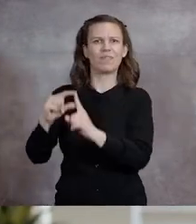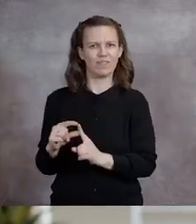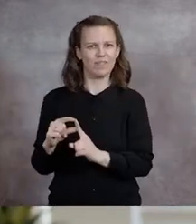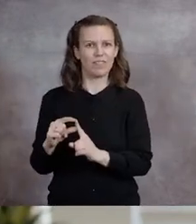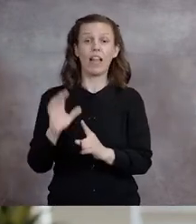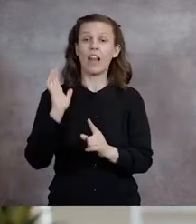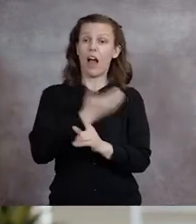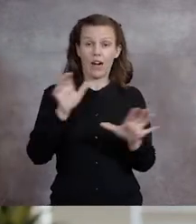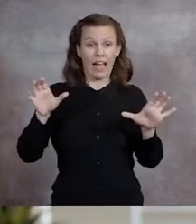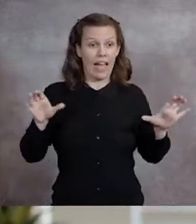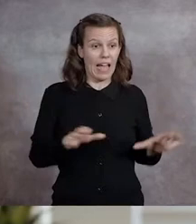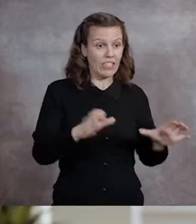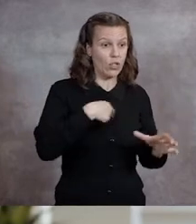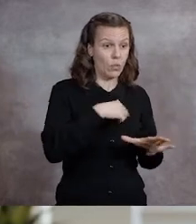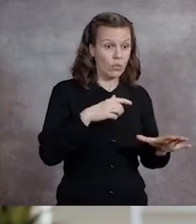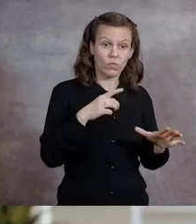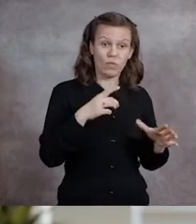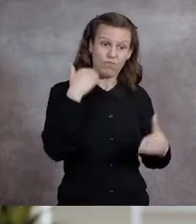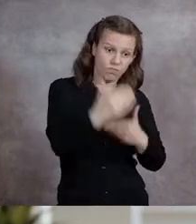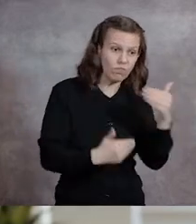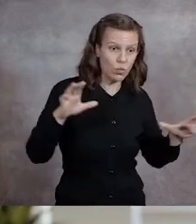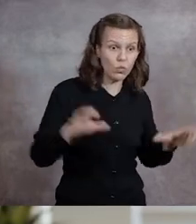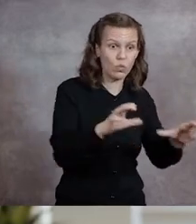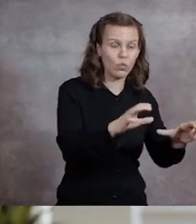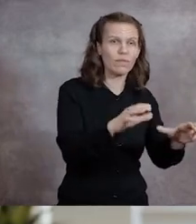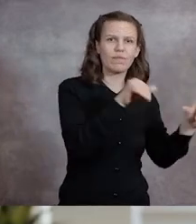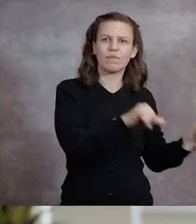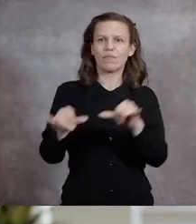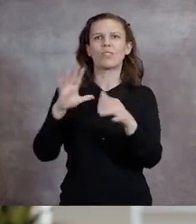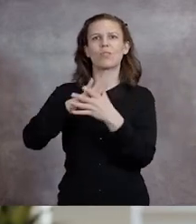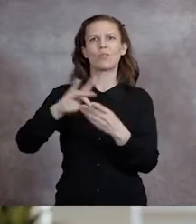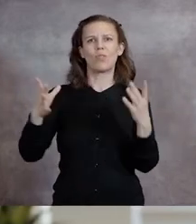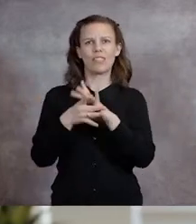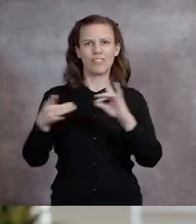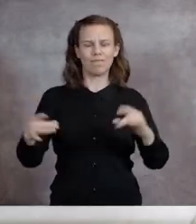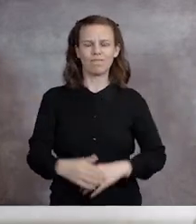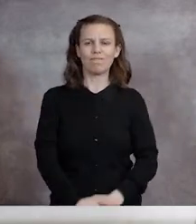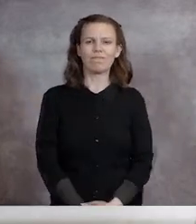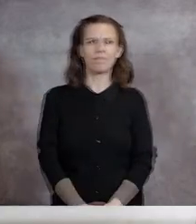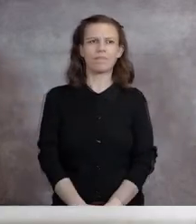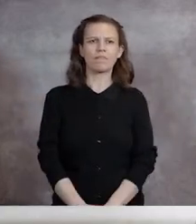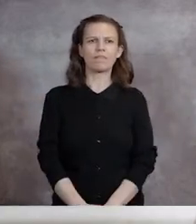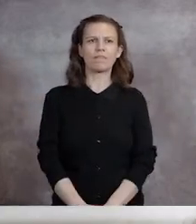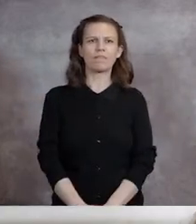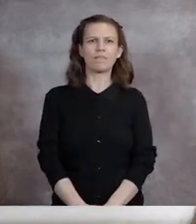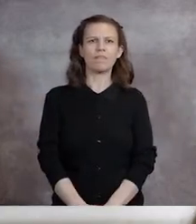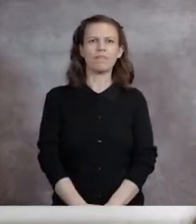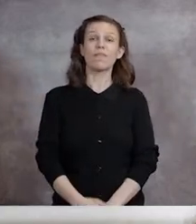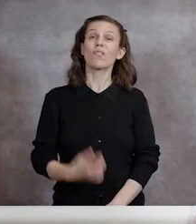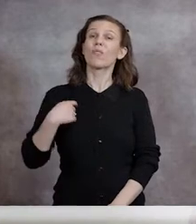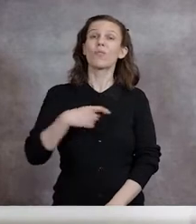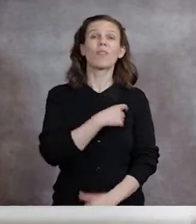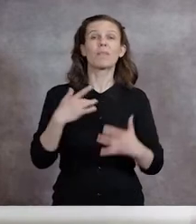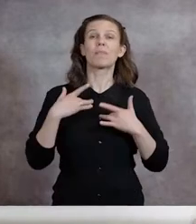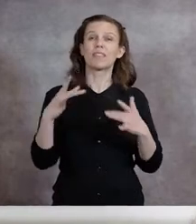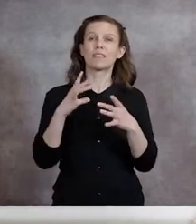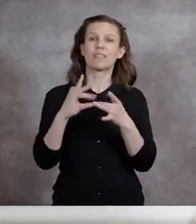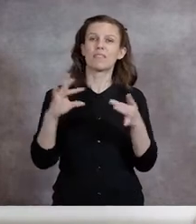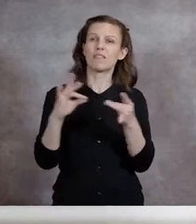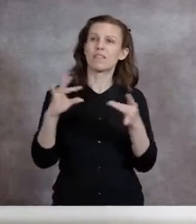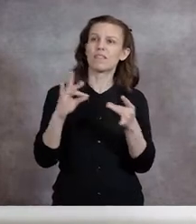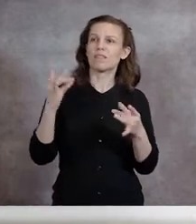are our lexicon, and the actions we take are our story. We talk a lot about what